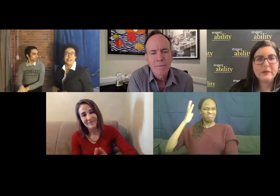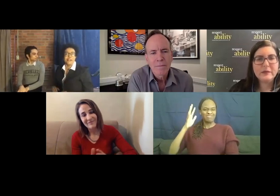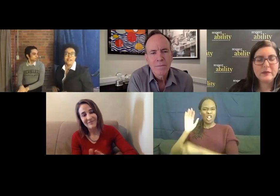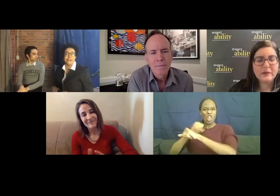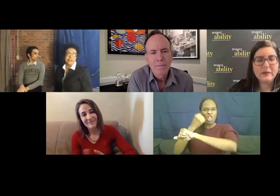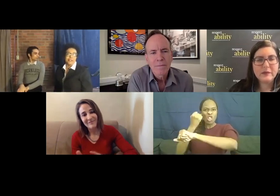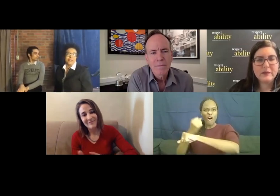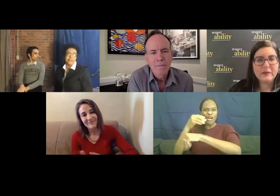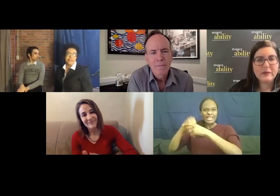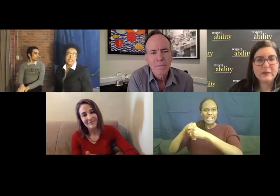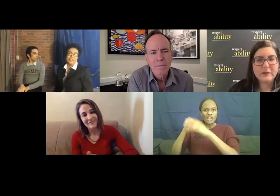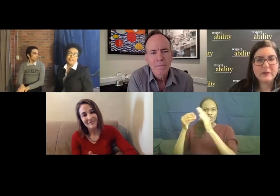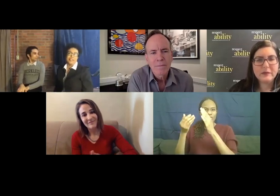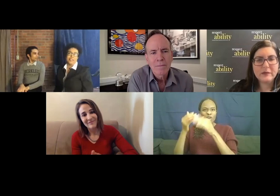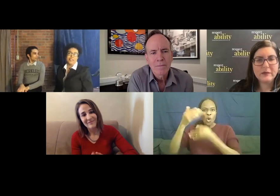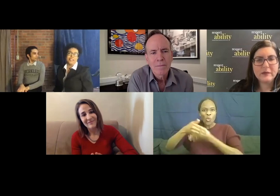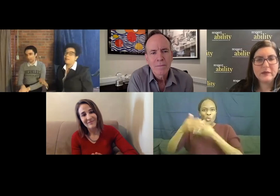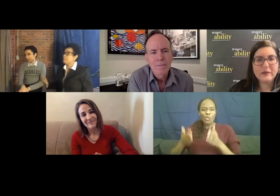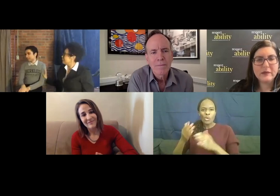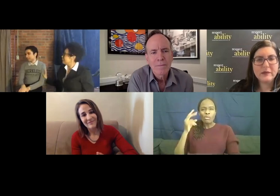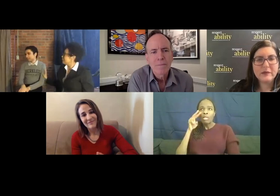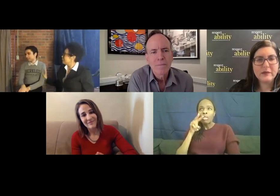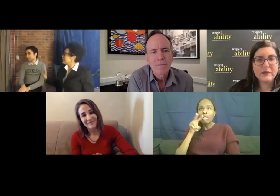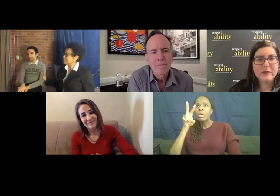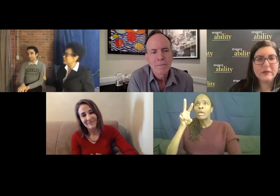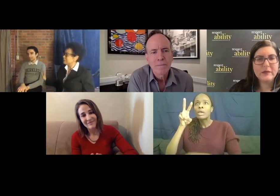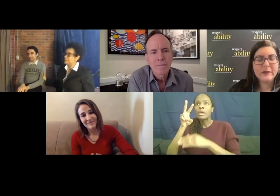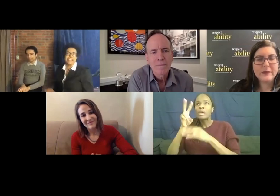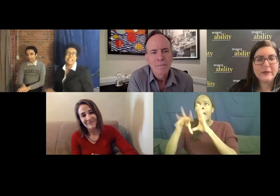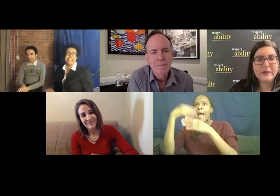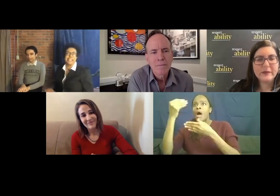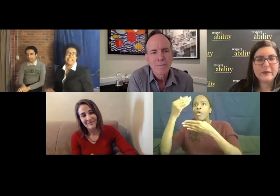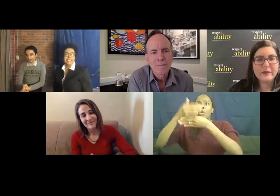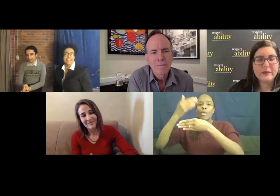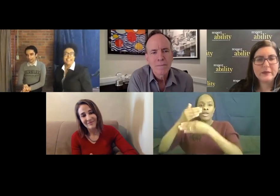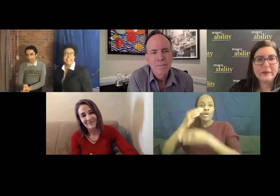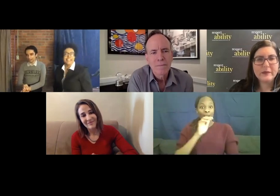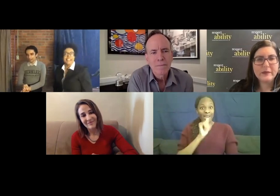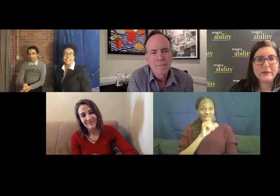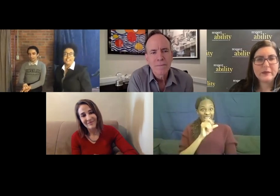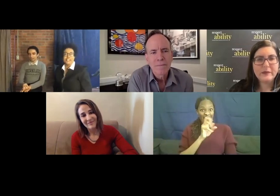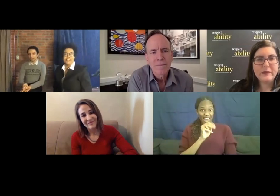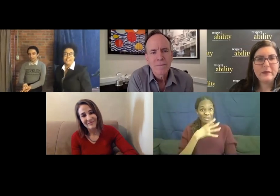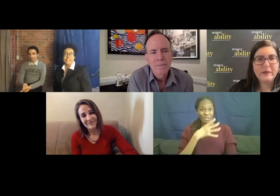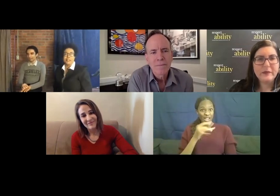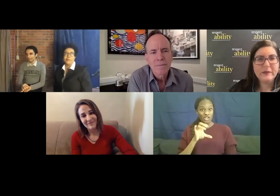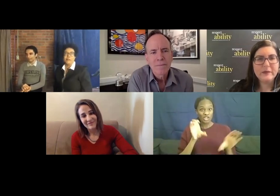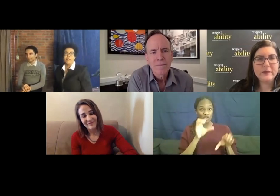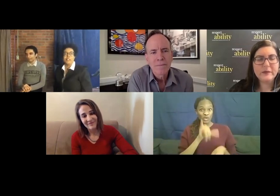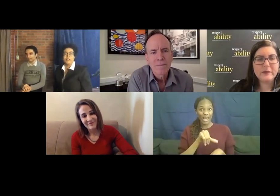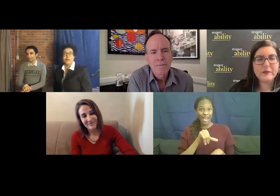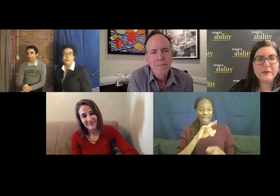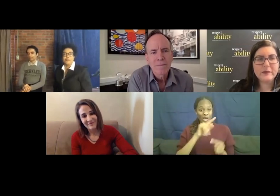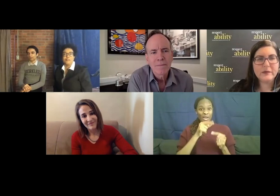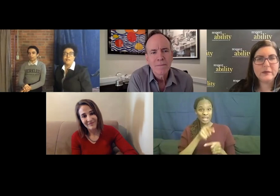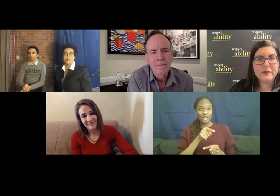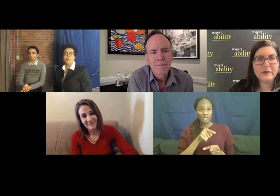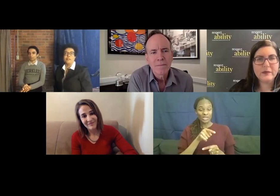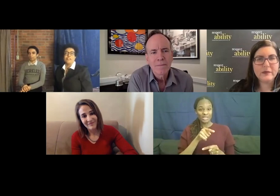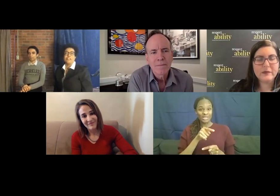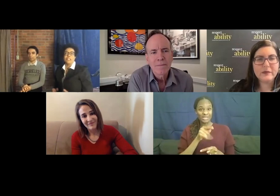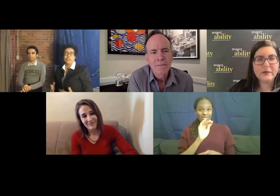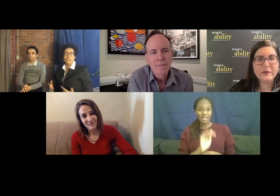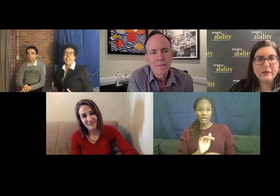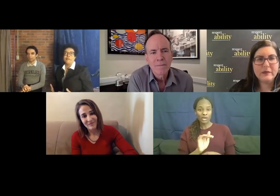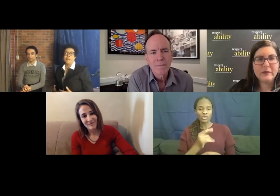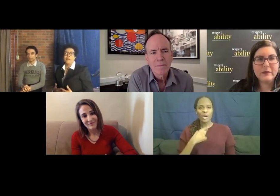of the window, which is the kind of thing that Adam used to like to do when he was little. And so I thought it would be really important